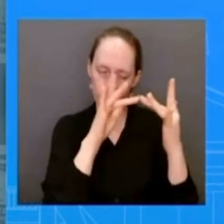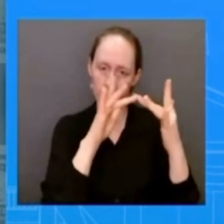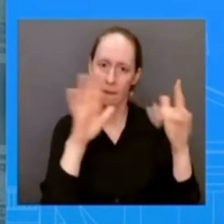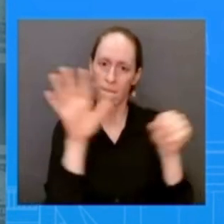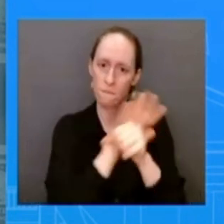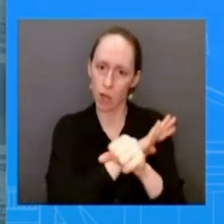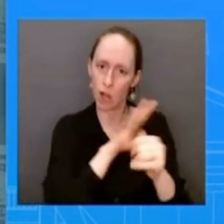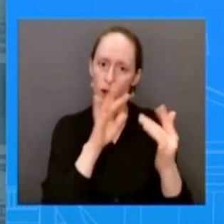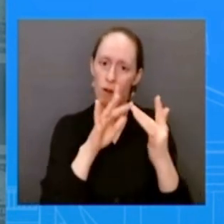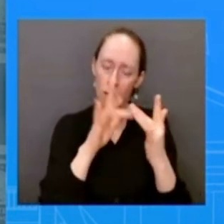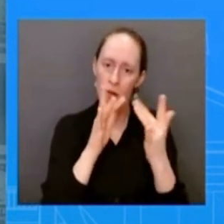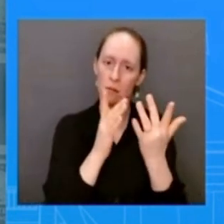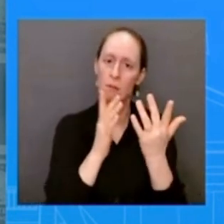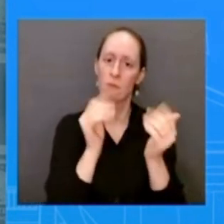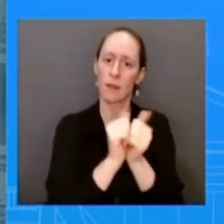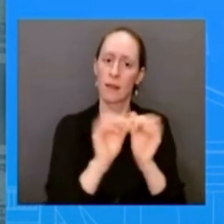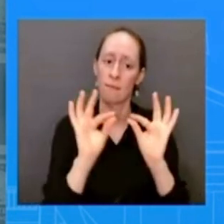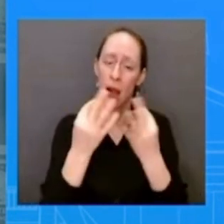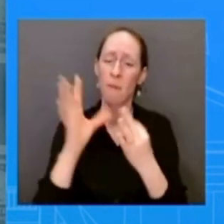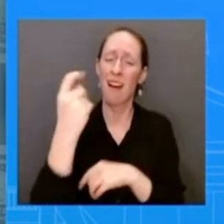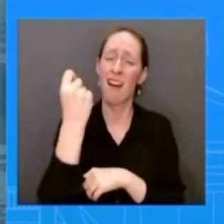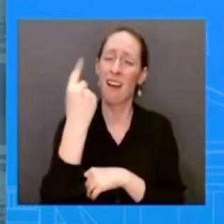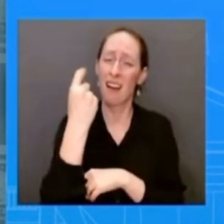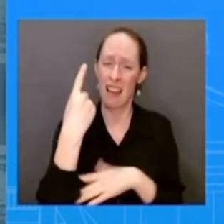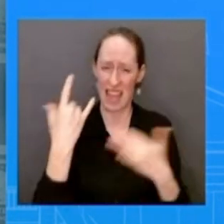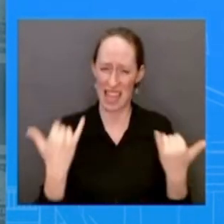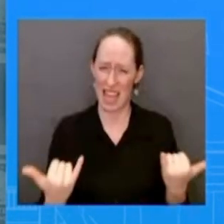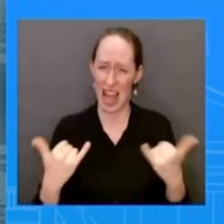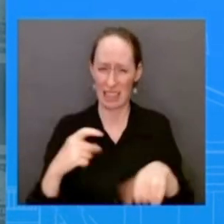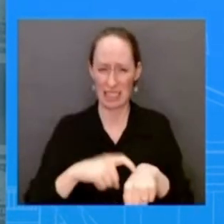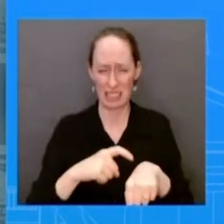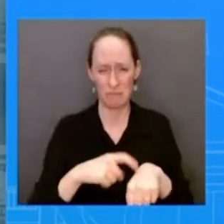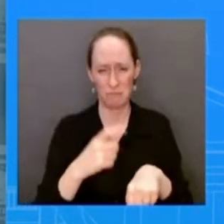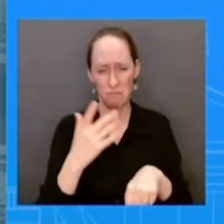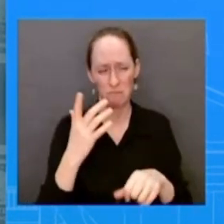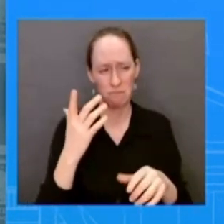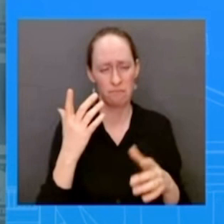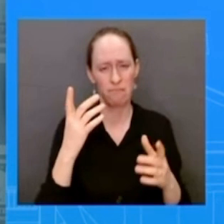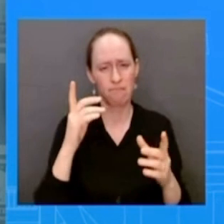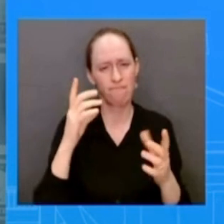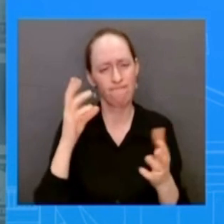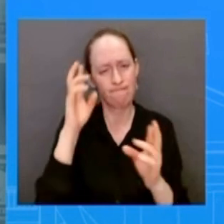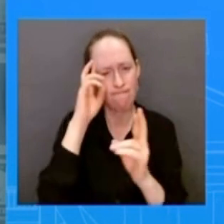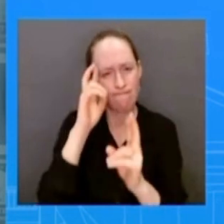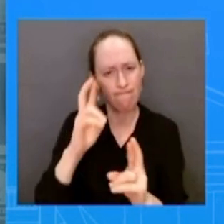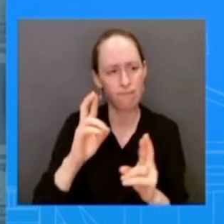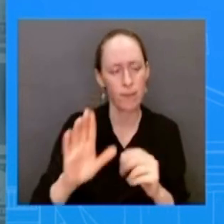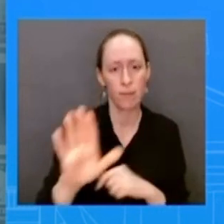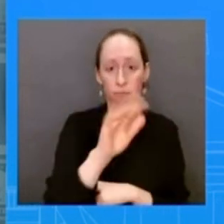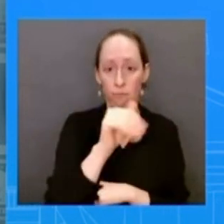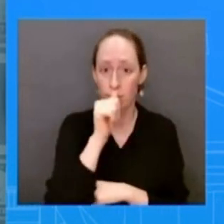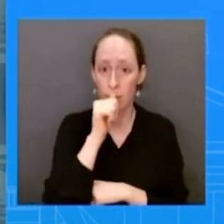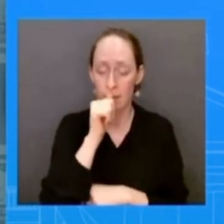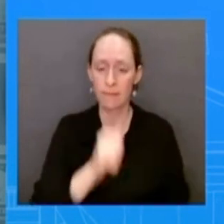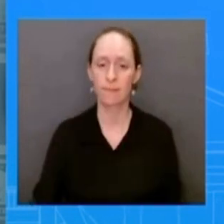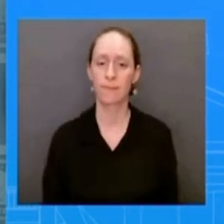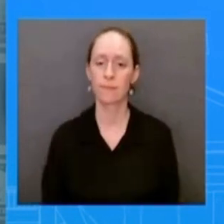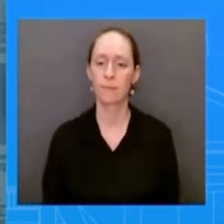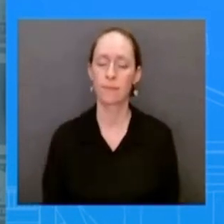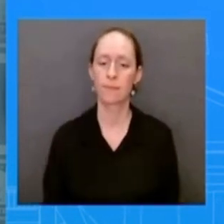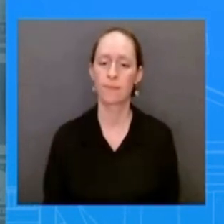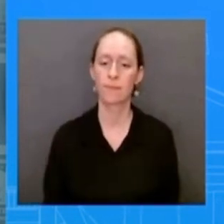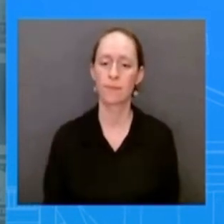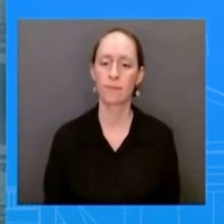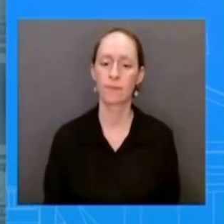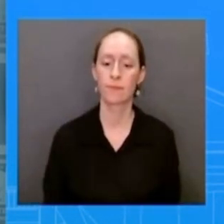conversations with them we appreciate the hard work of the justice department and the fbi dhs and